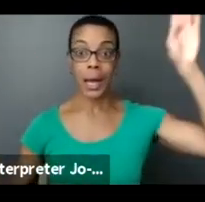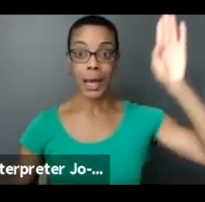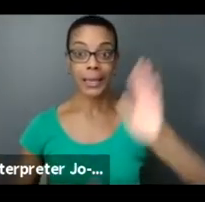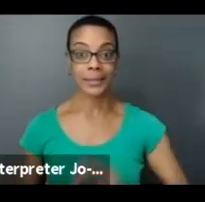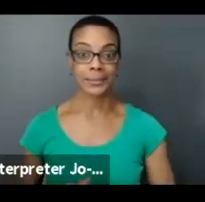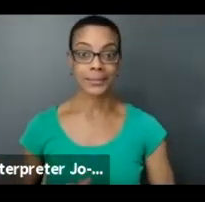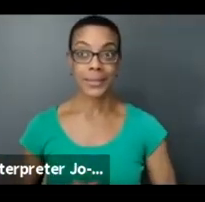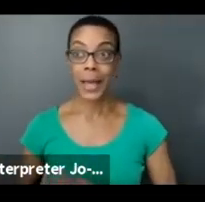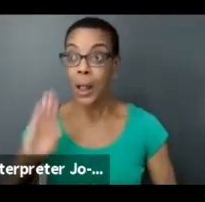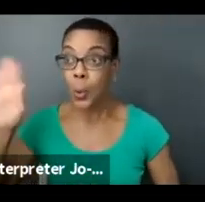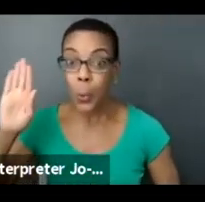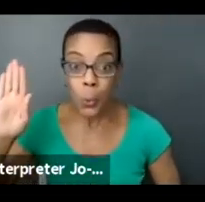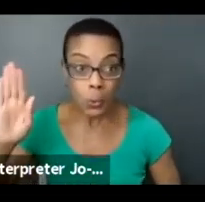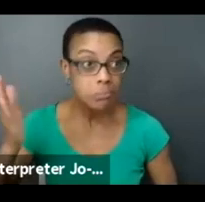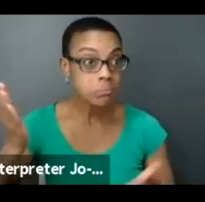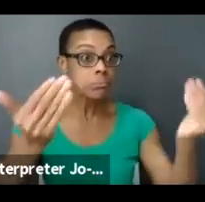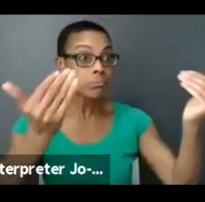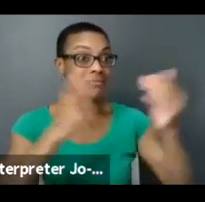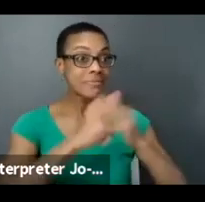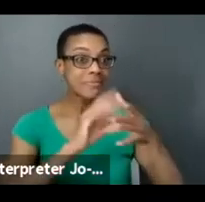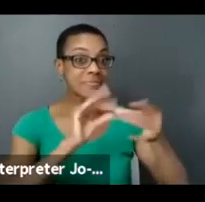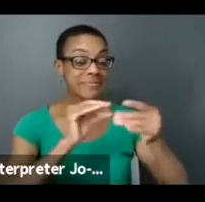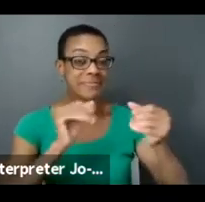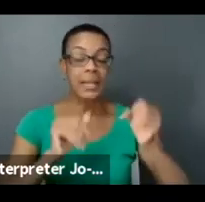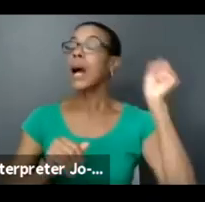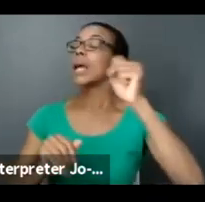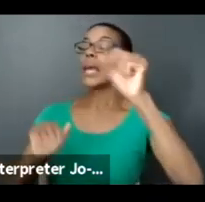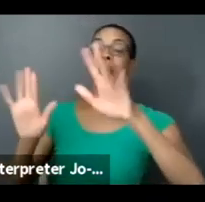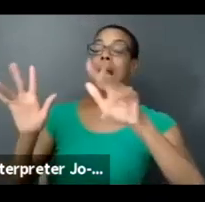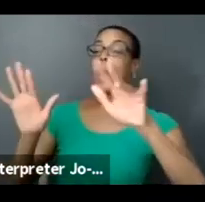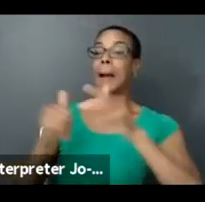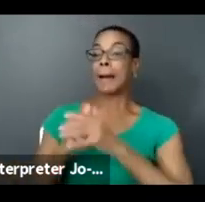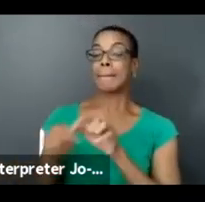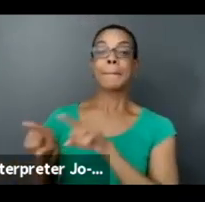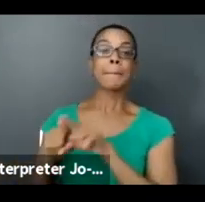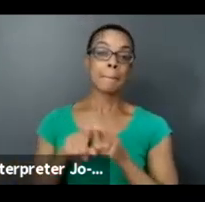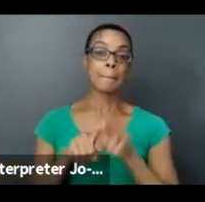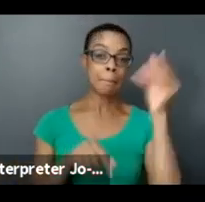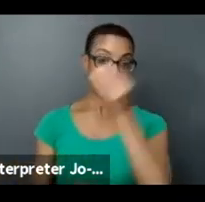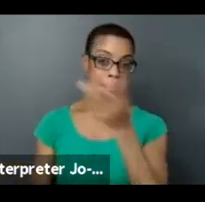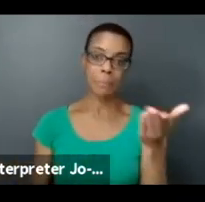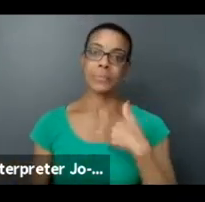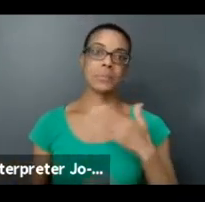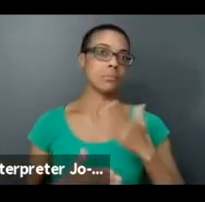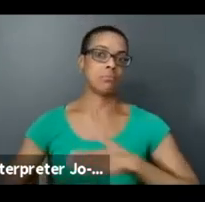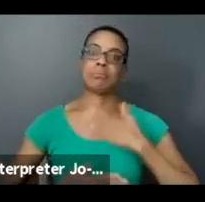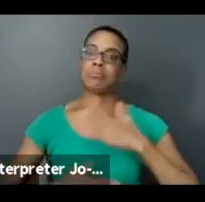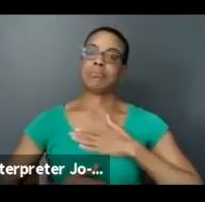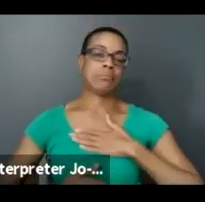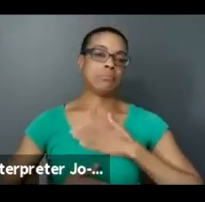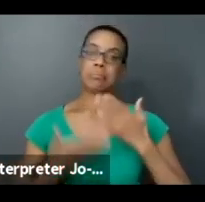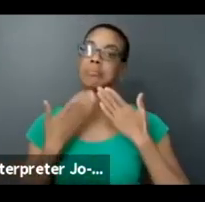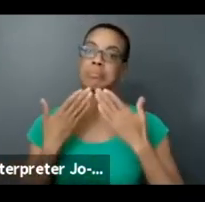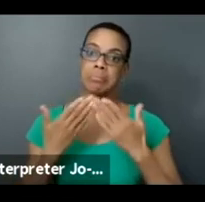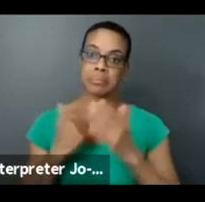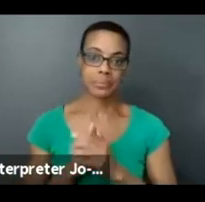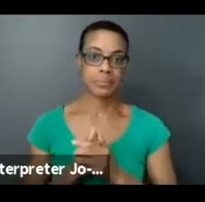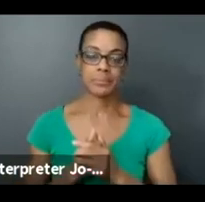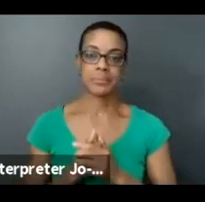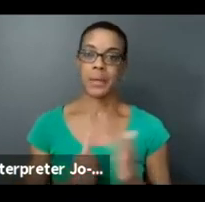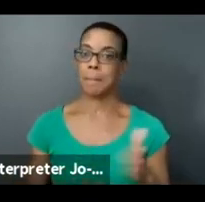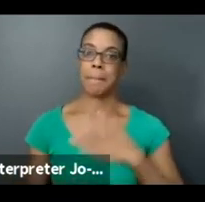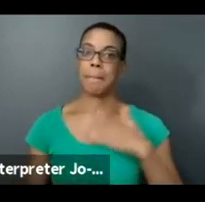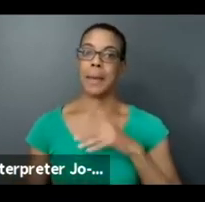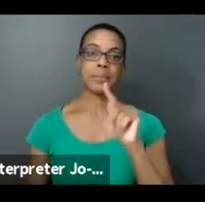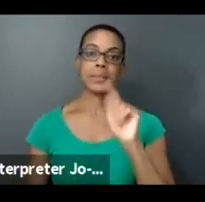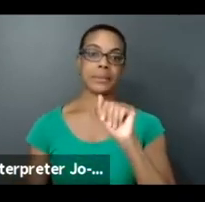Hello? Hi. Oh, yeah, I just wanted to also say this is great. I'm so happy that Toronto Arts Council